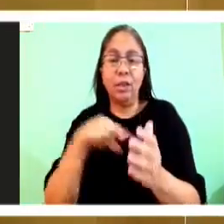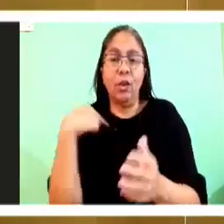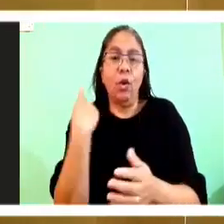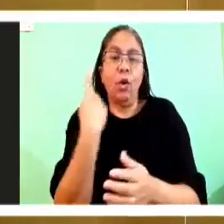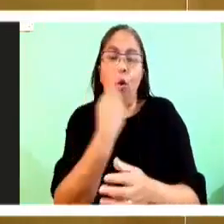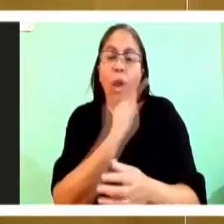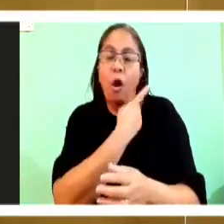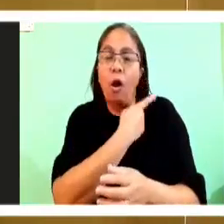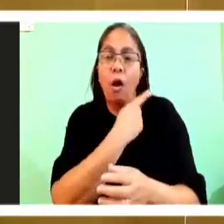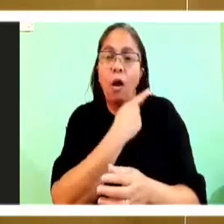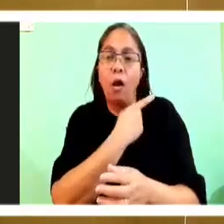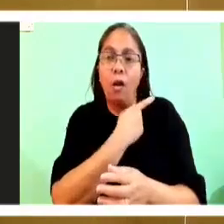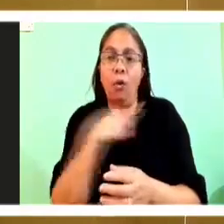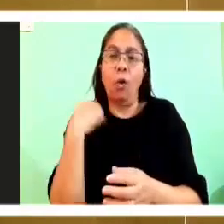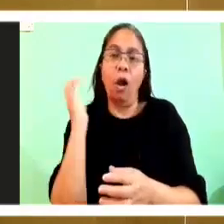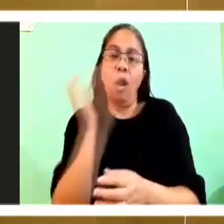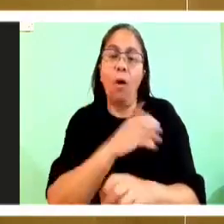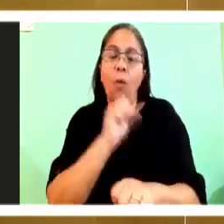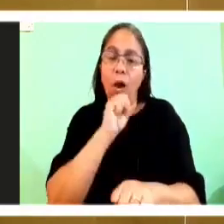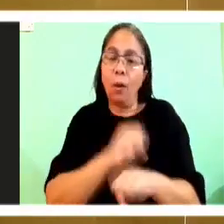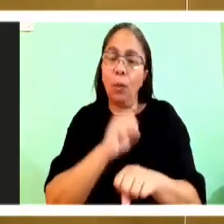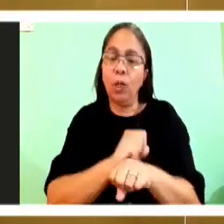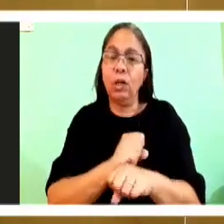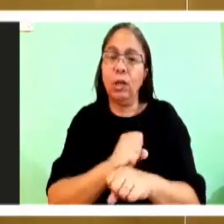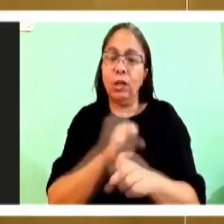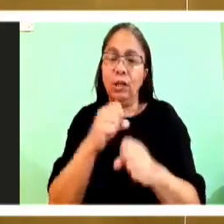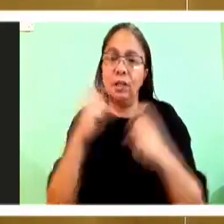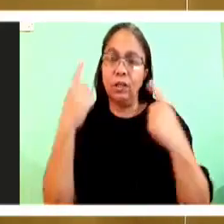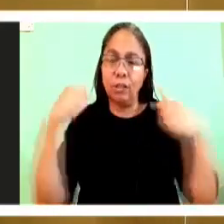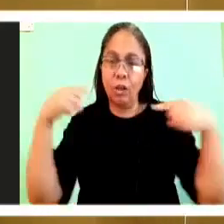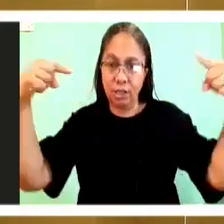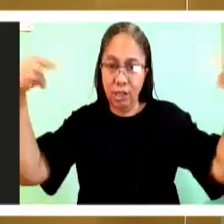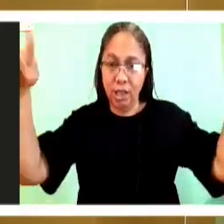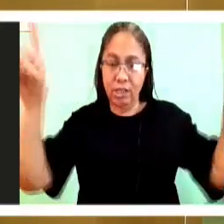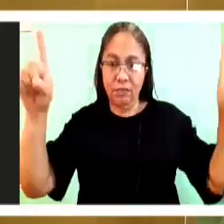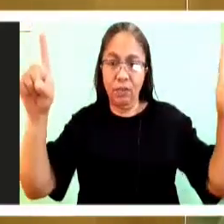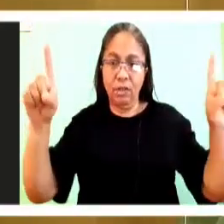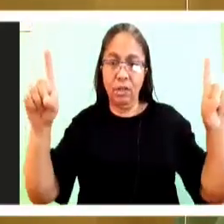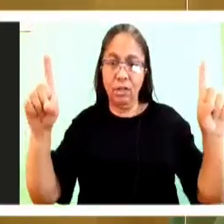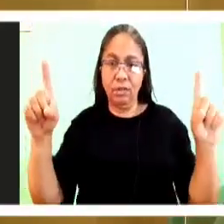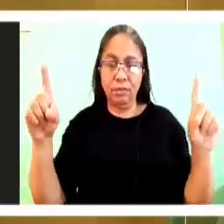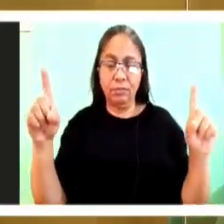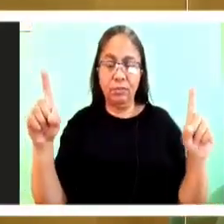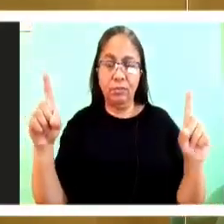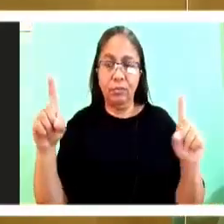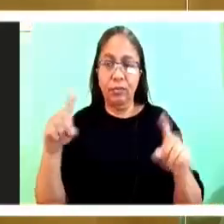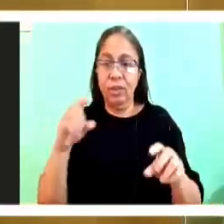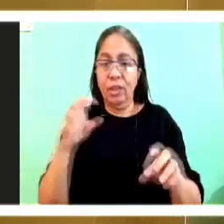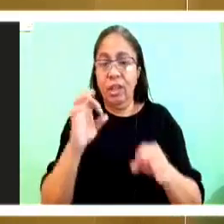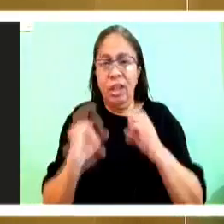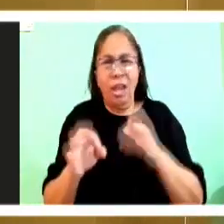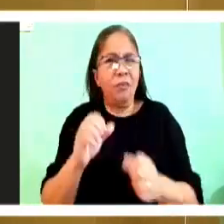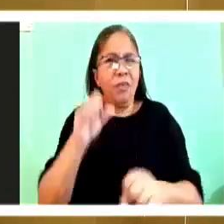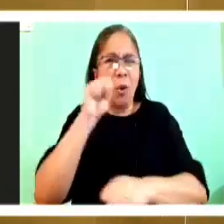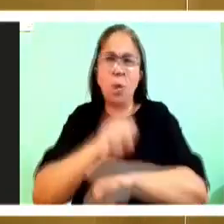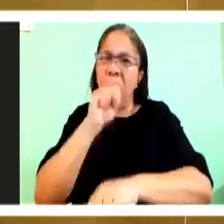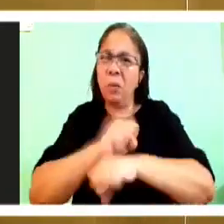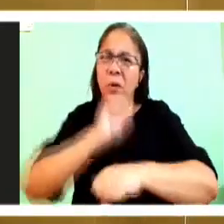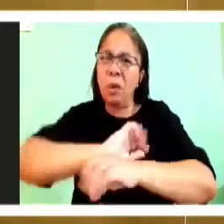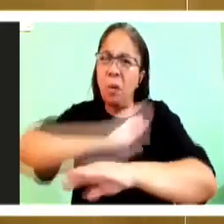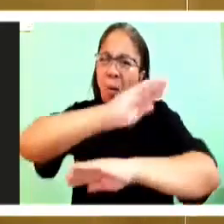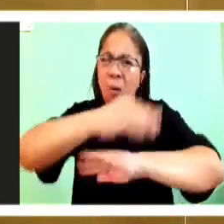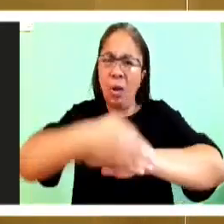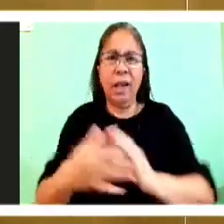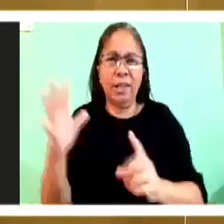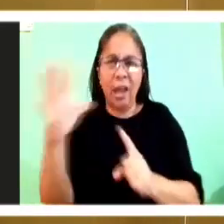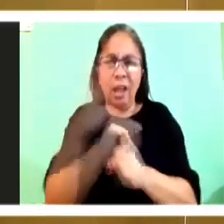the mission is scant and you are working hard all night and catching nothing and things are